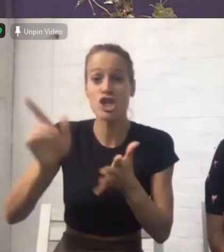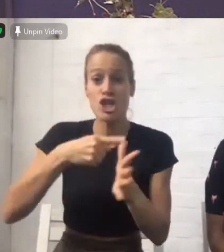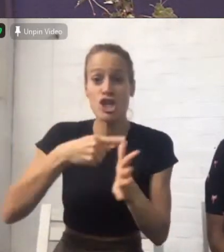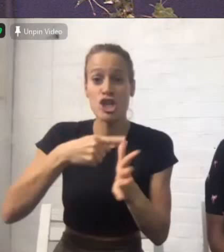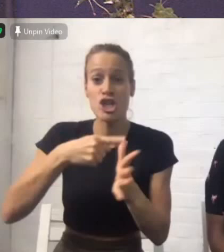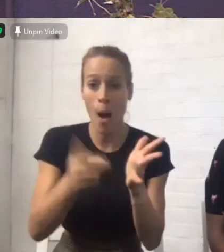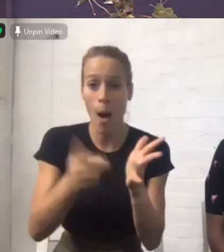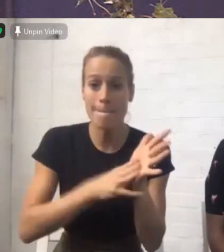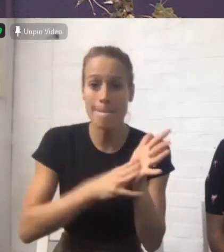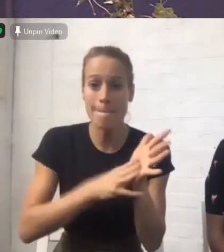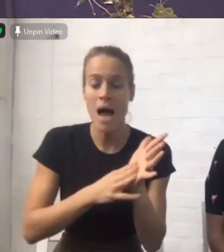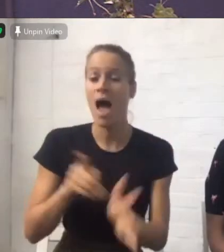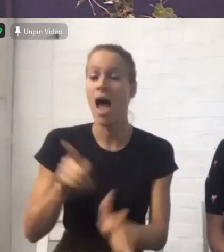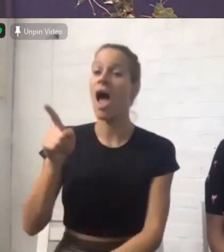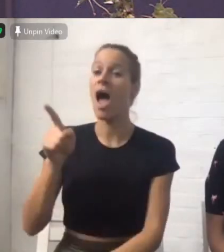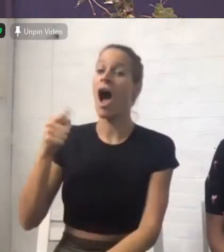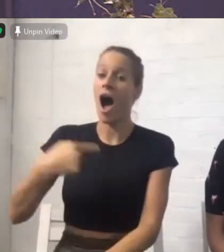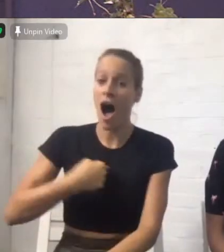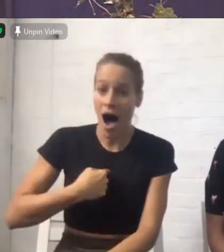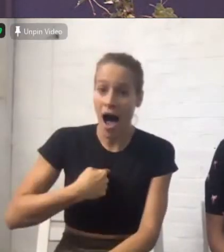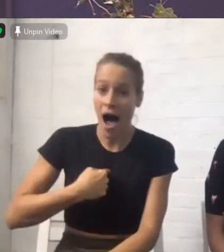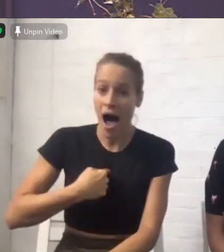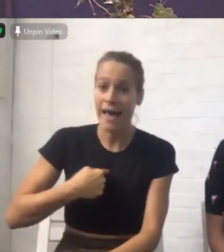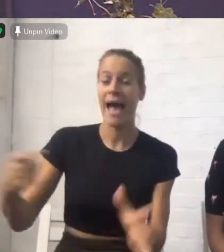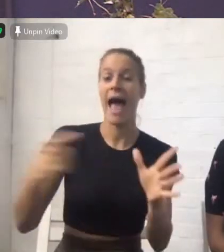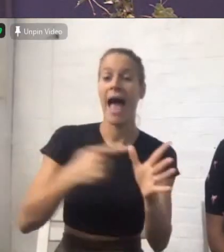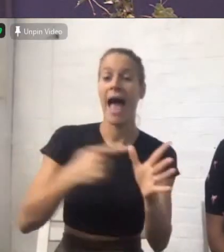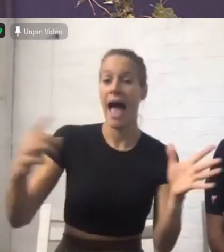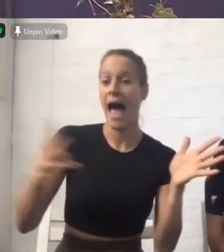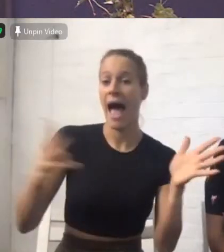I am shalom.